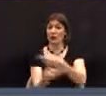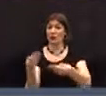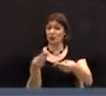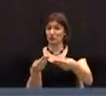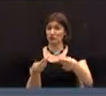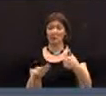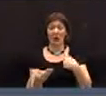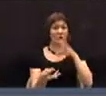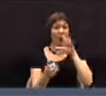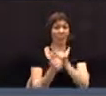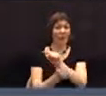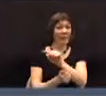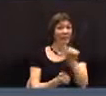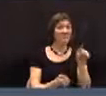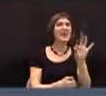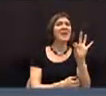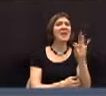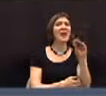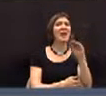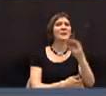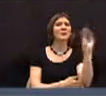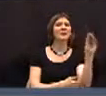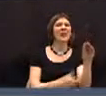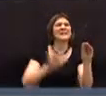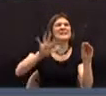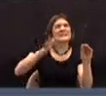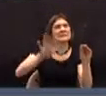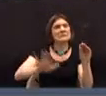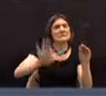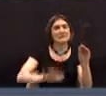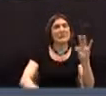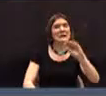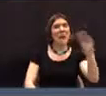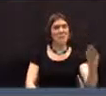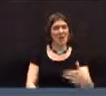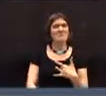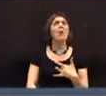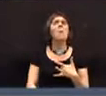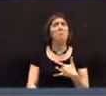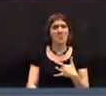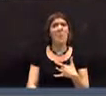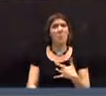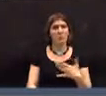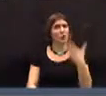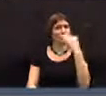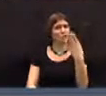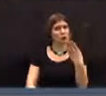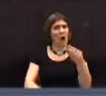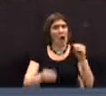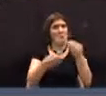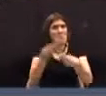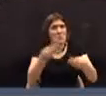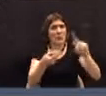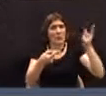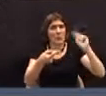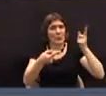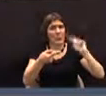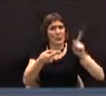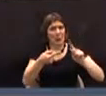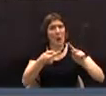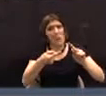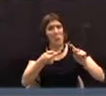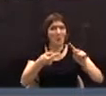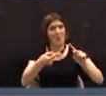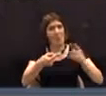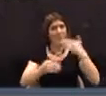the people I talked to, 90% about believe that enough progress has been made on reducing a budget